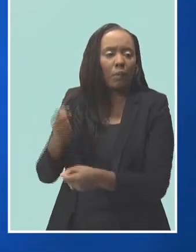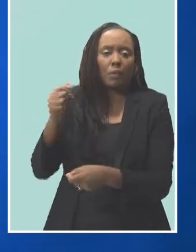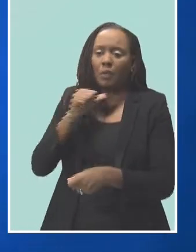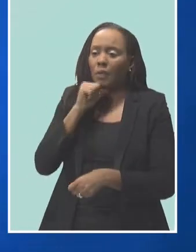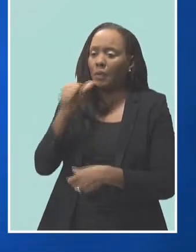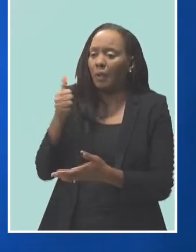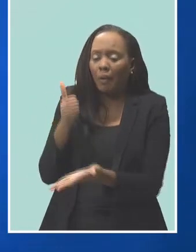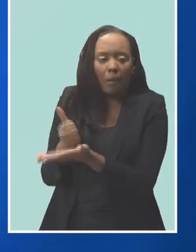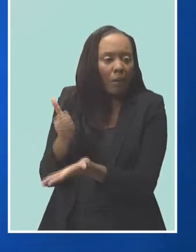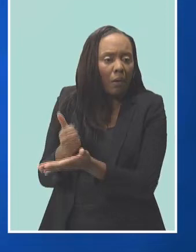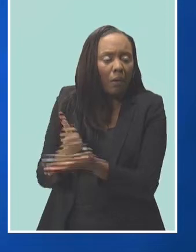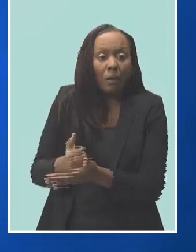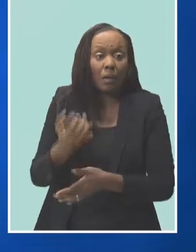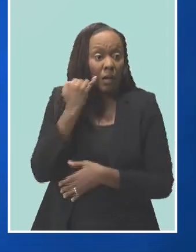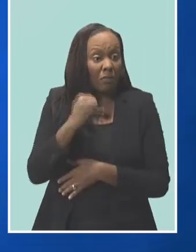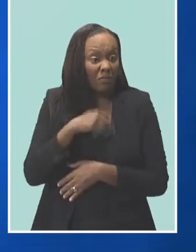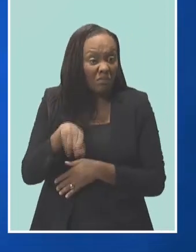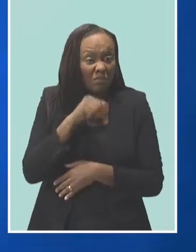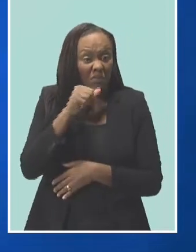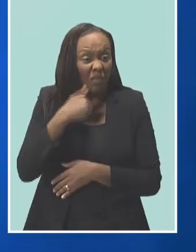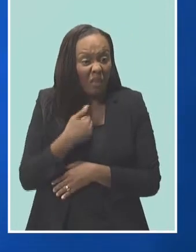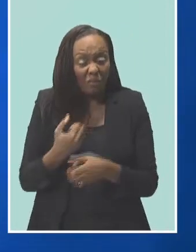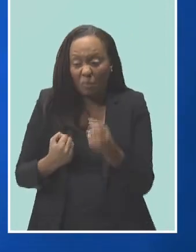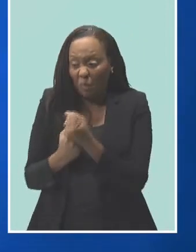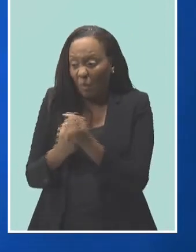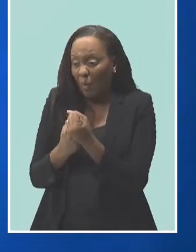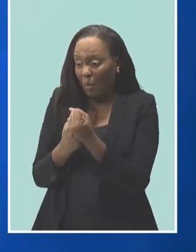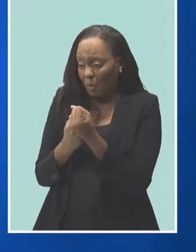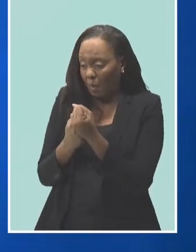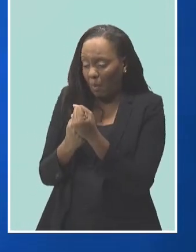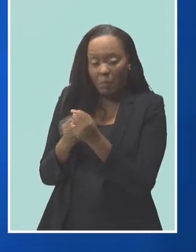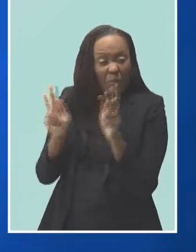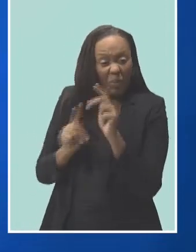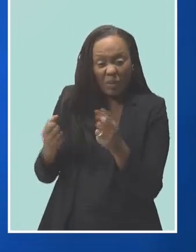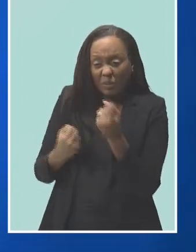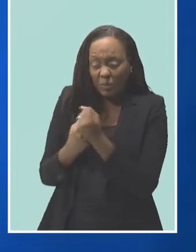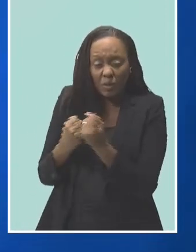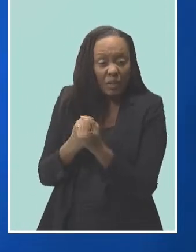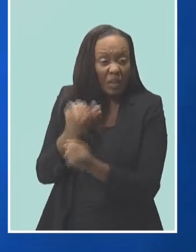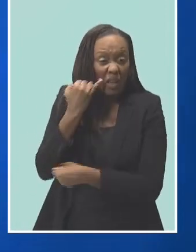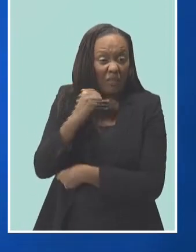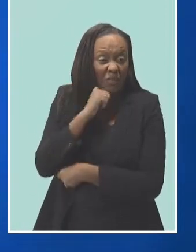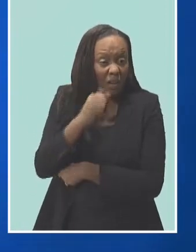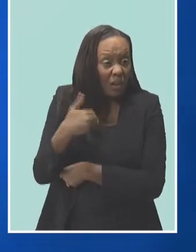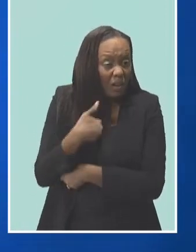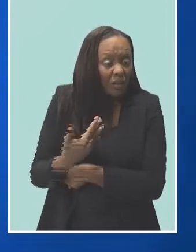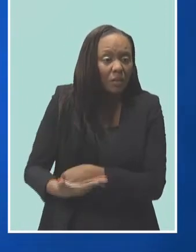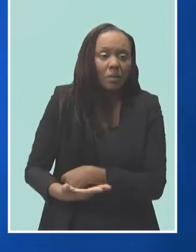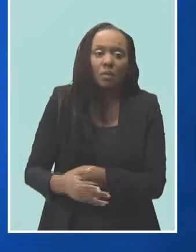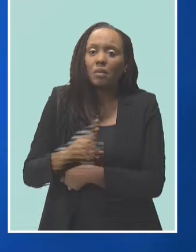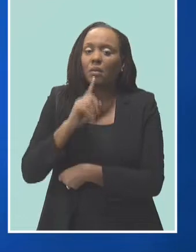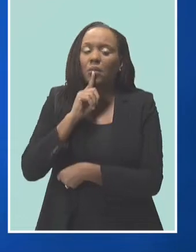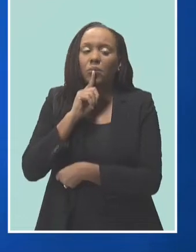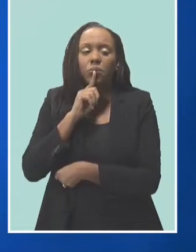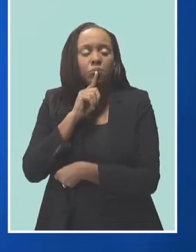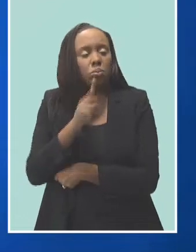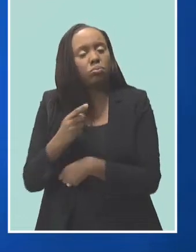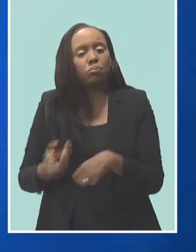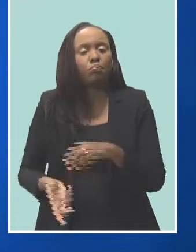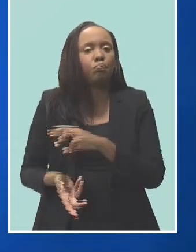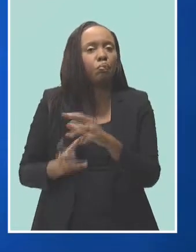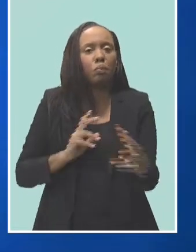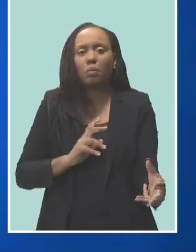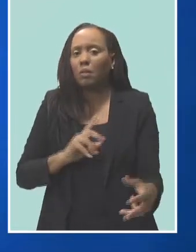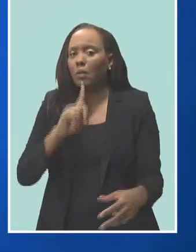So if you don't have a support system that is backing you, I am telling you, it's going to have a really, really